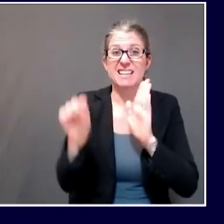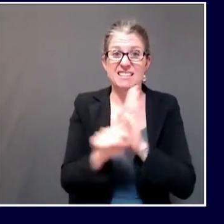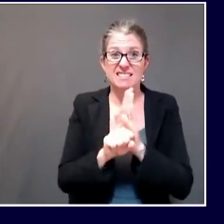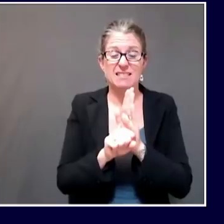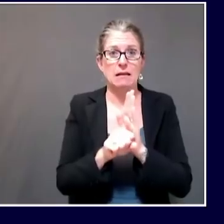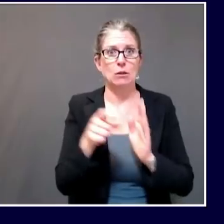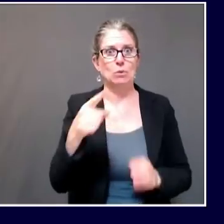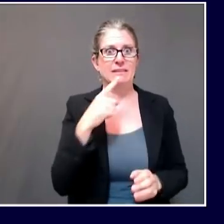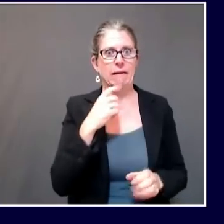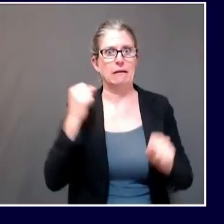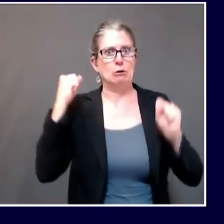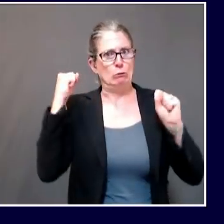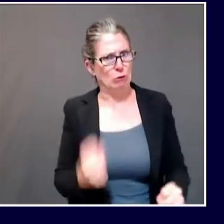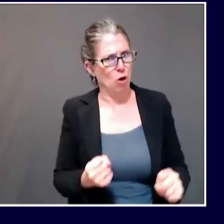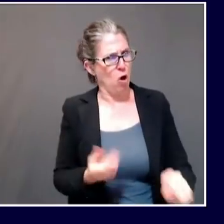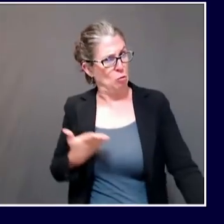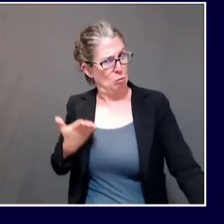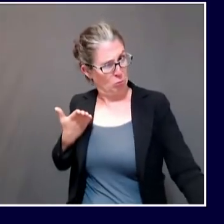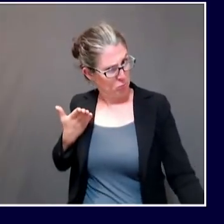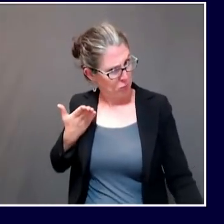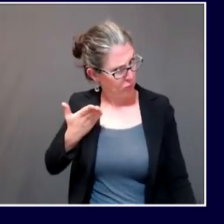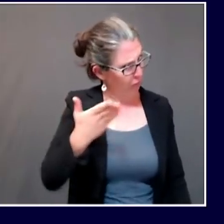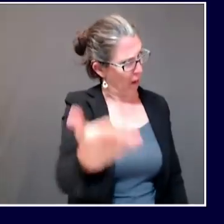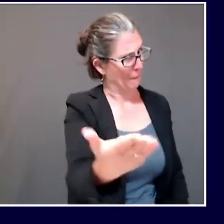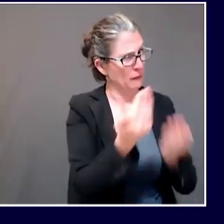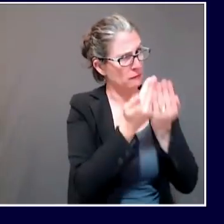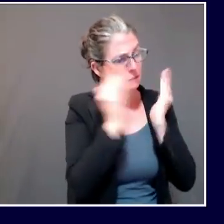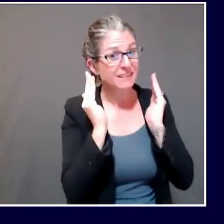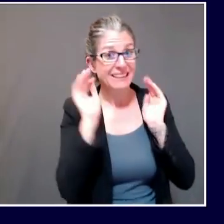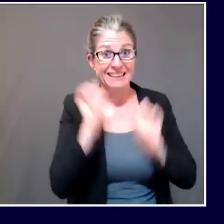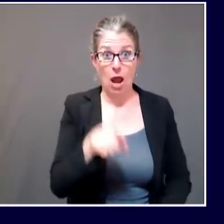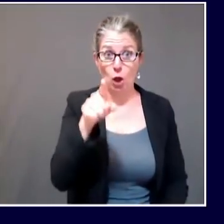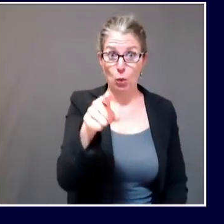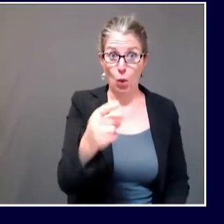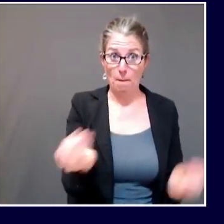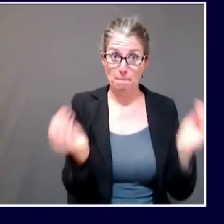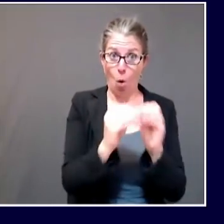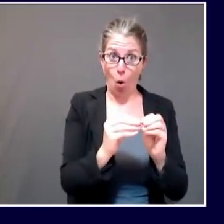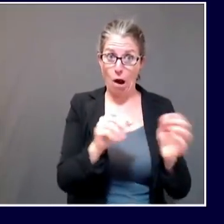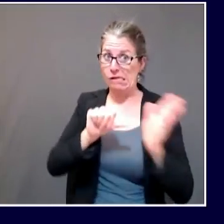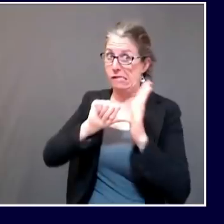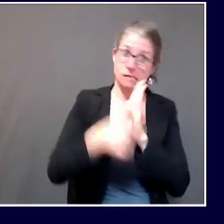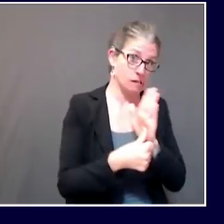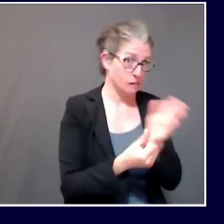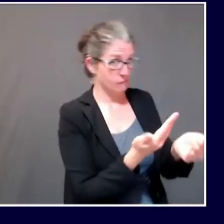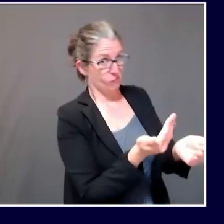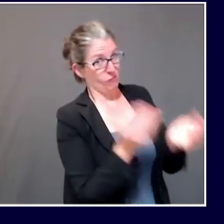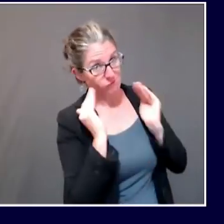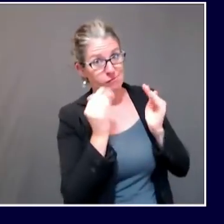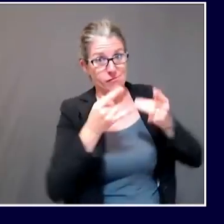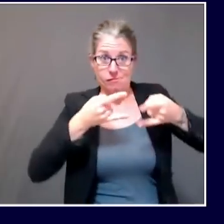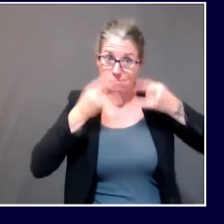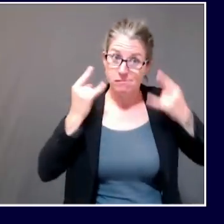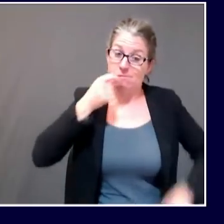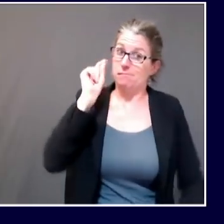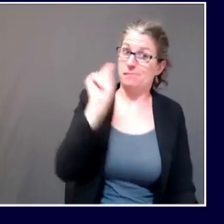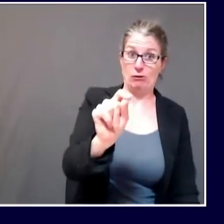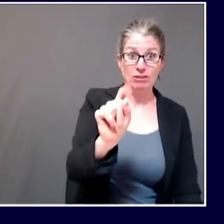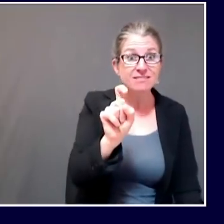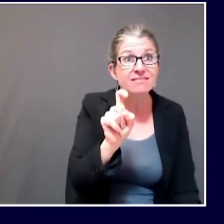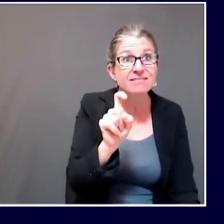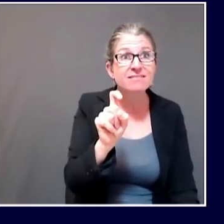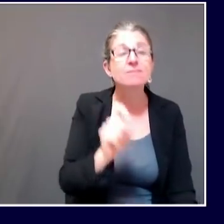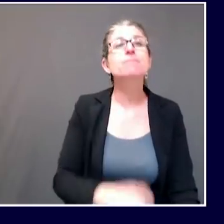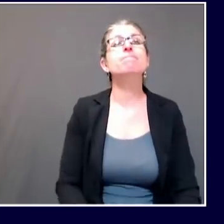Yep. So this is, Evan, I'm glad you raised this. This has not been a new recommendation whatsoever. This has been a recommendation